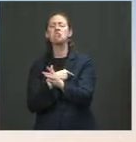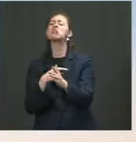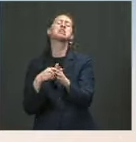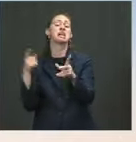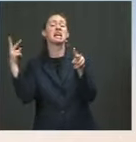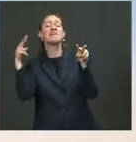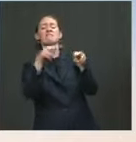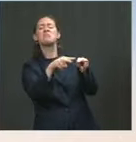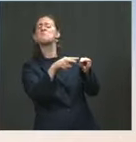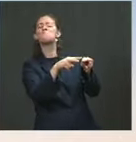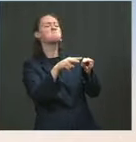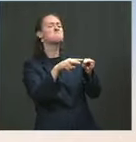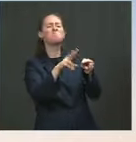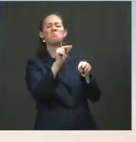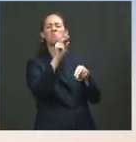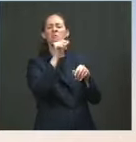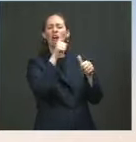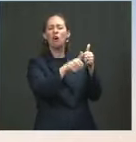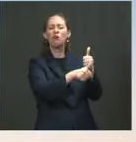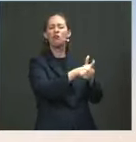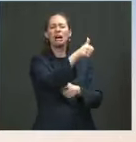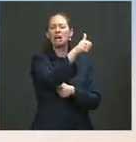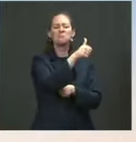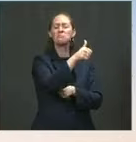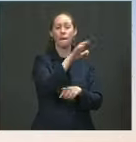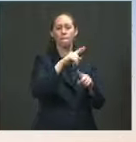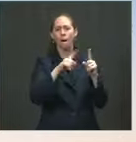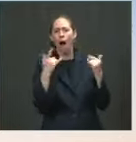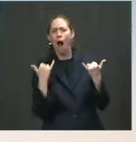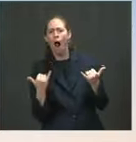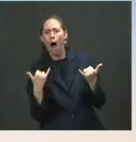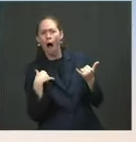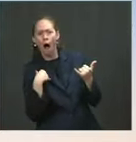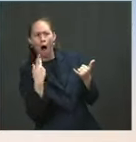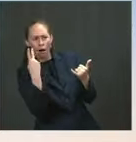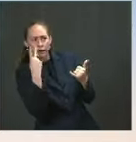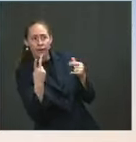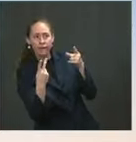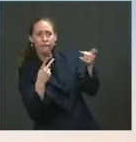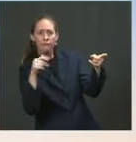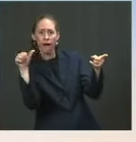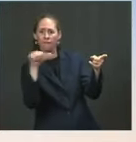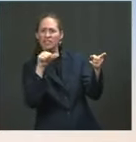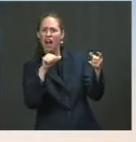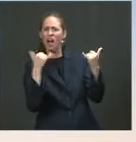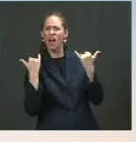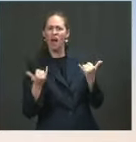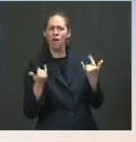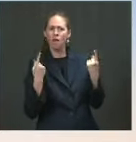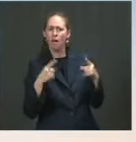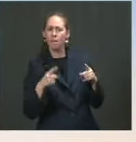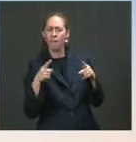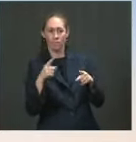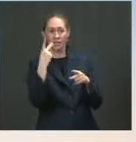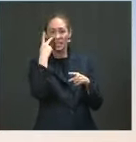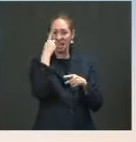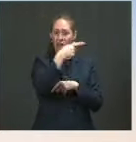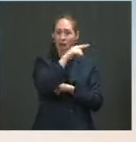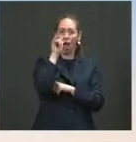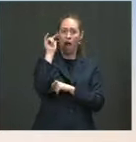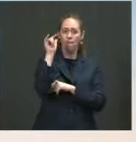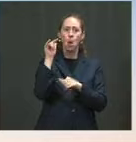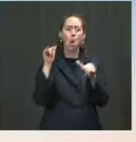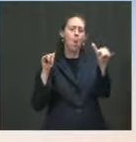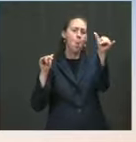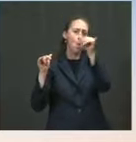present in Afghanistan. What is present in Afghanistan right now to our forces at the airport is a serious threat from ISIS-K, which we're trying to